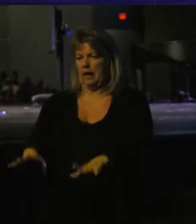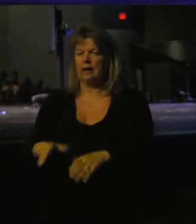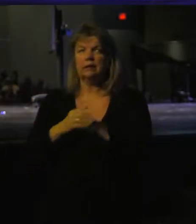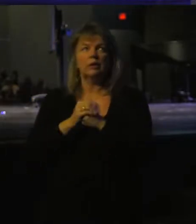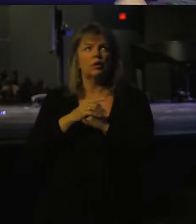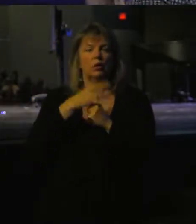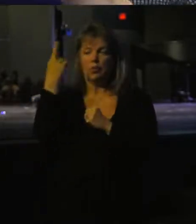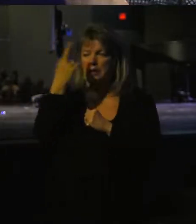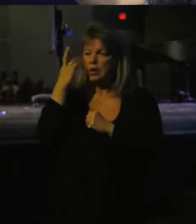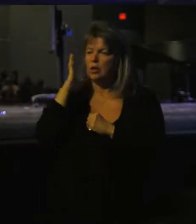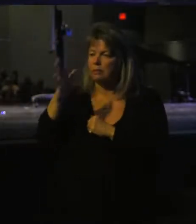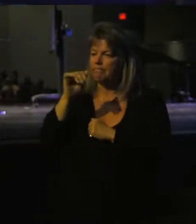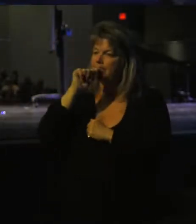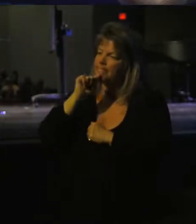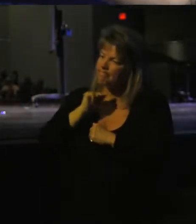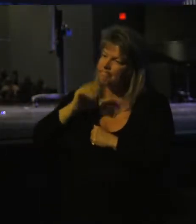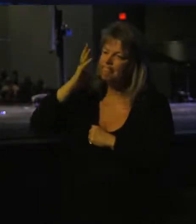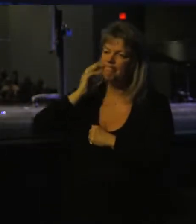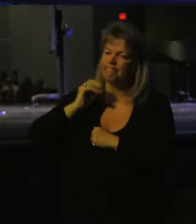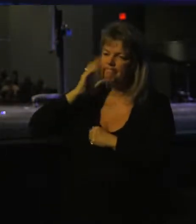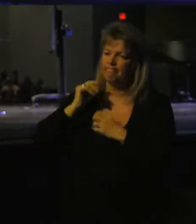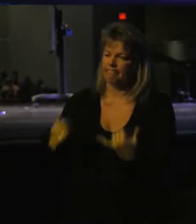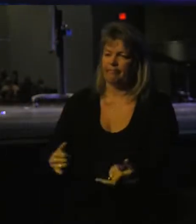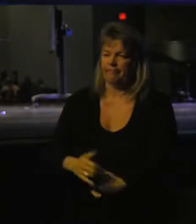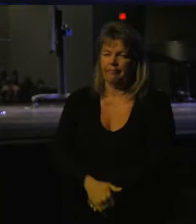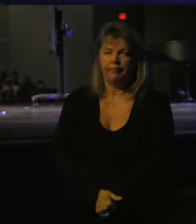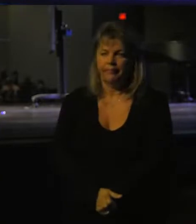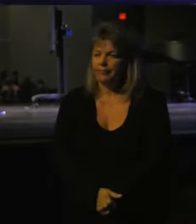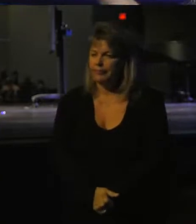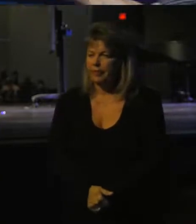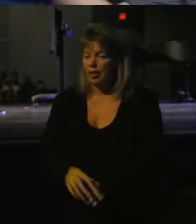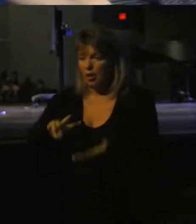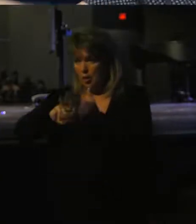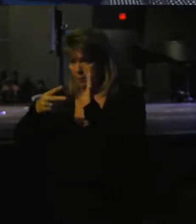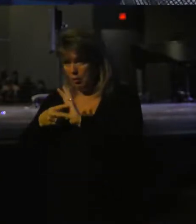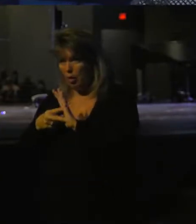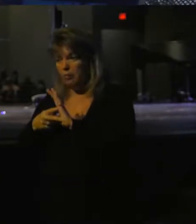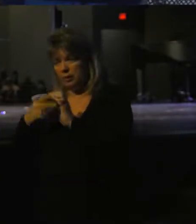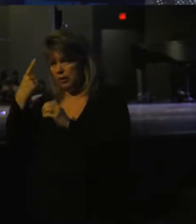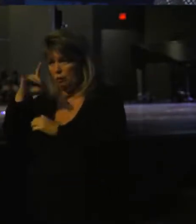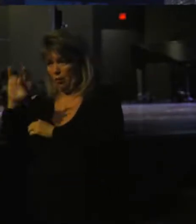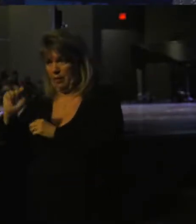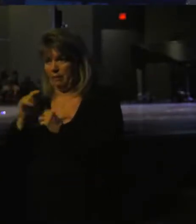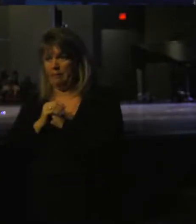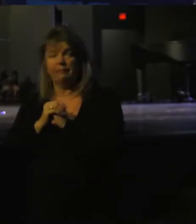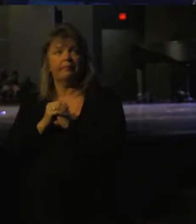There's a reason you're going through what you're going through right now. There's a purpose behind it all.